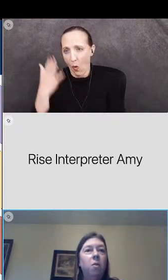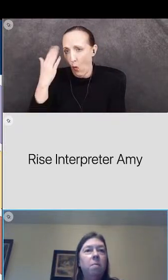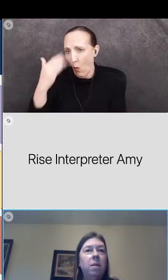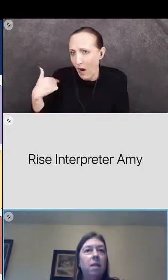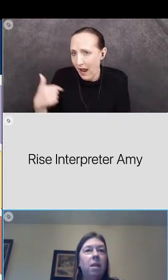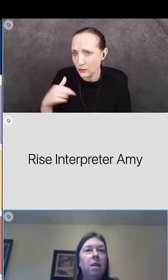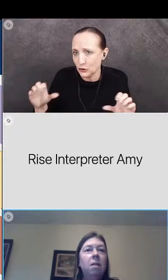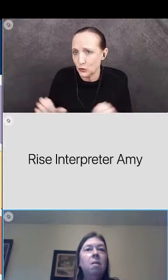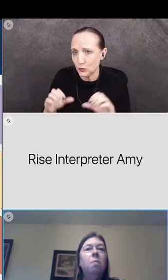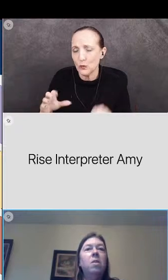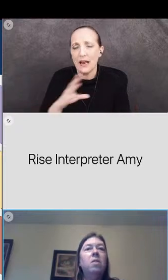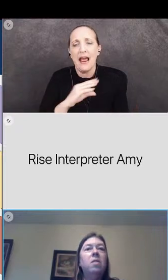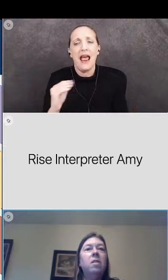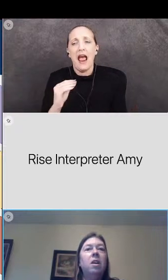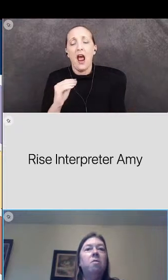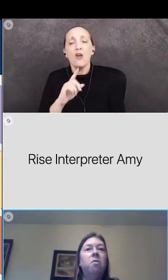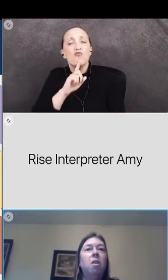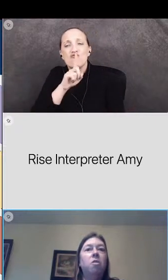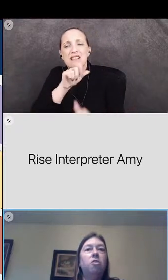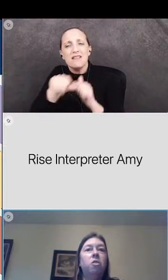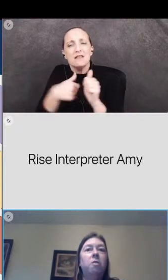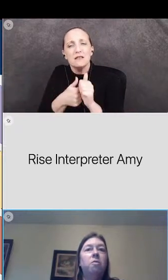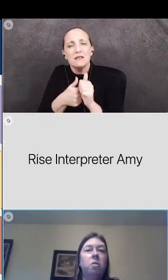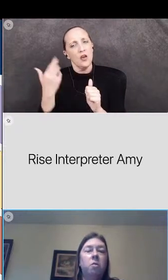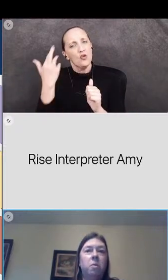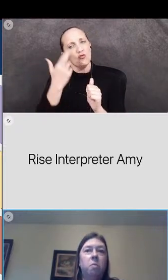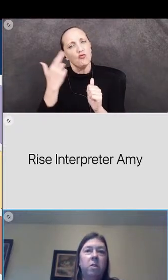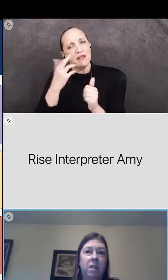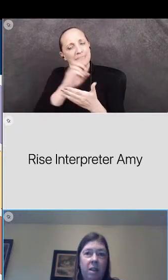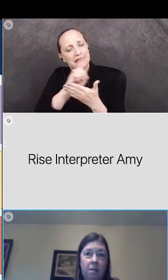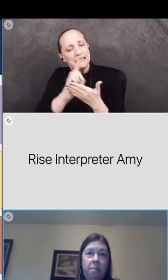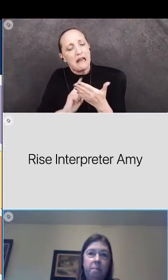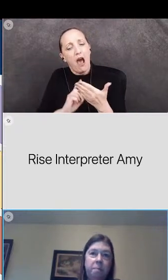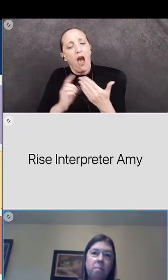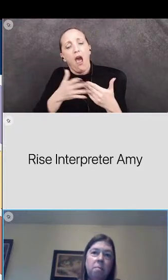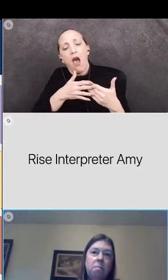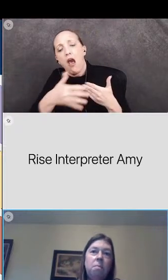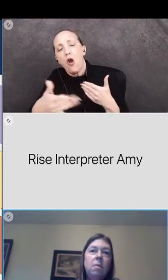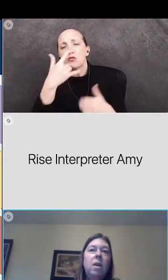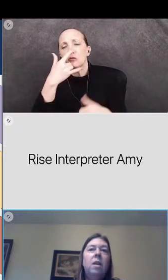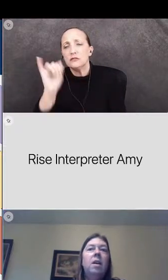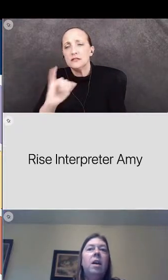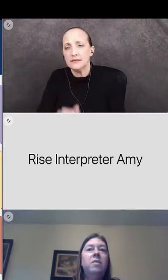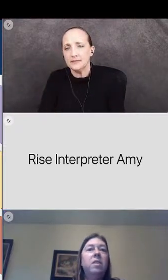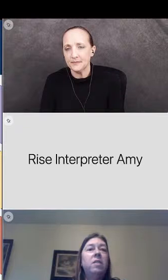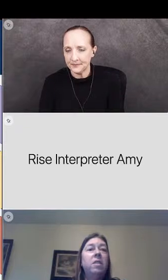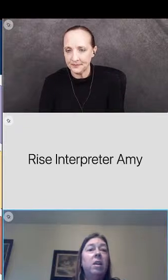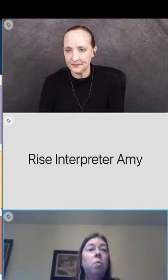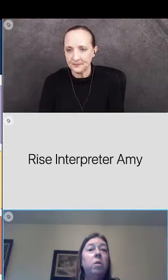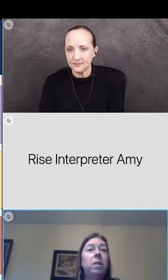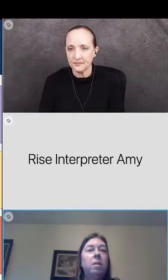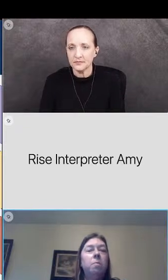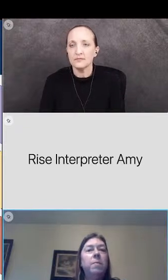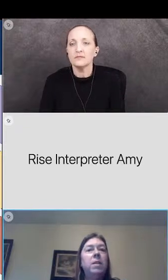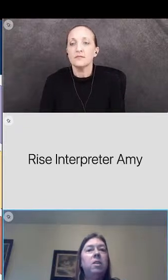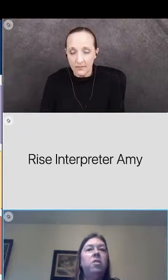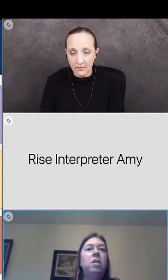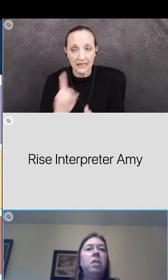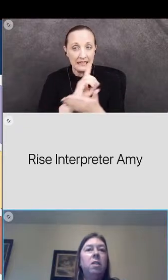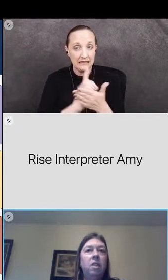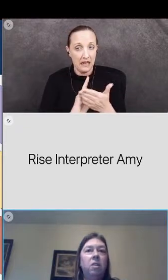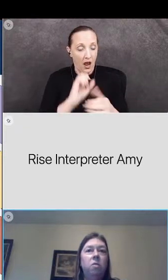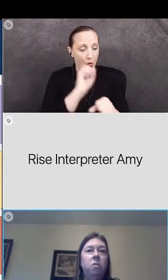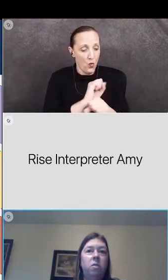and ultimately what the design for our journey forward will entail as the design work and